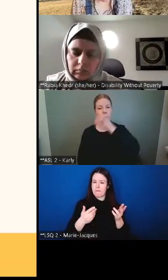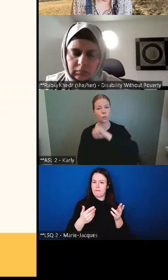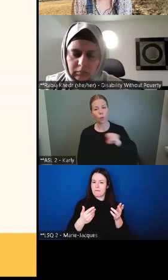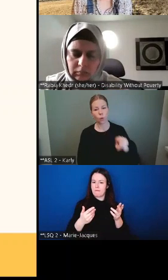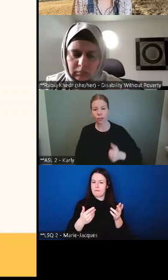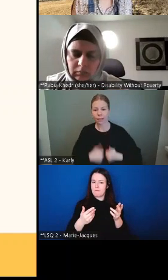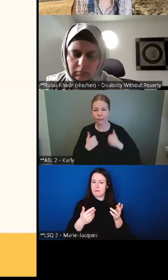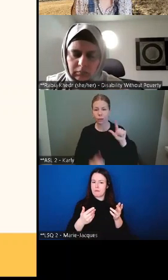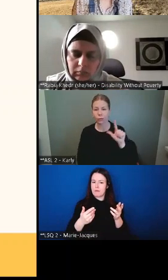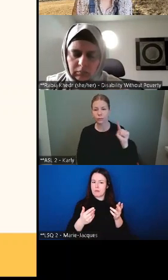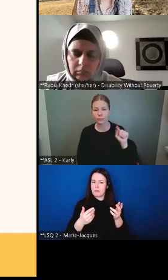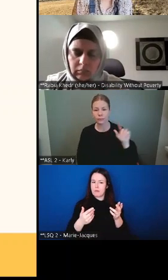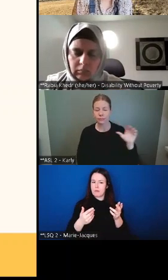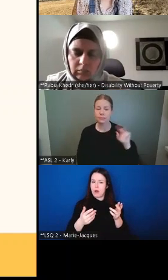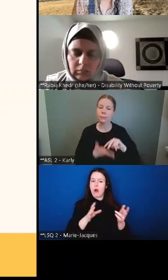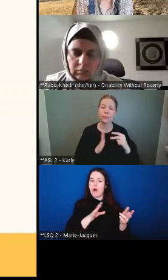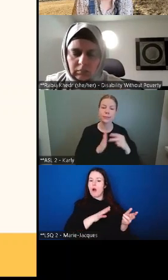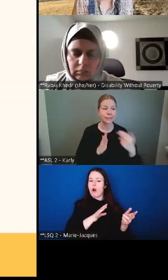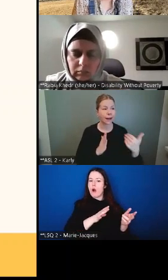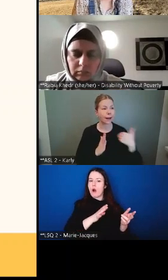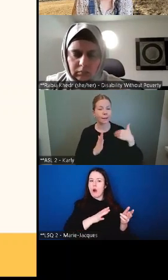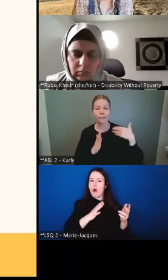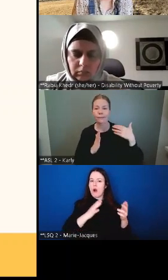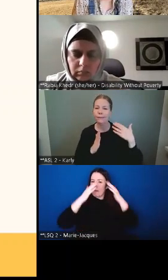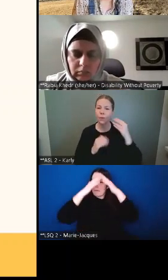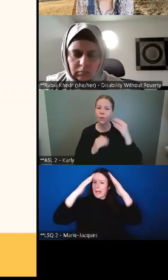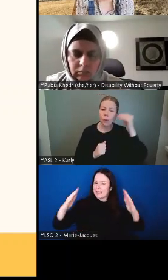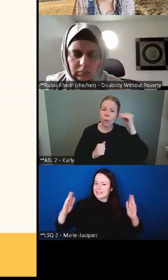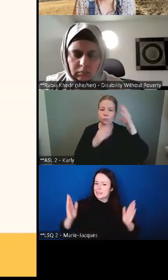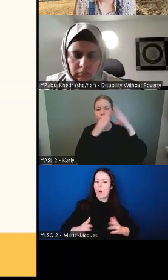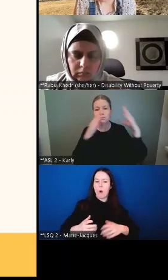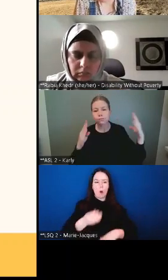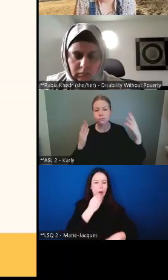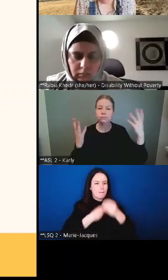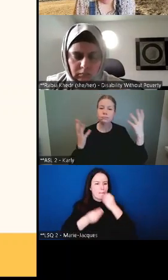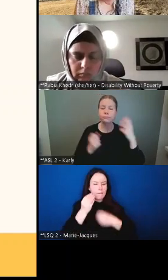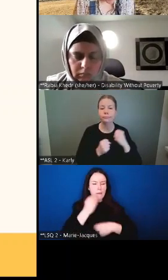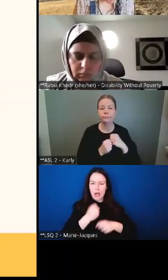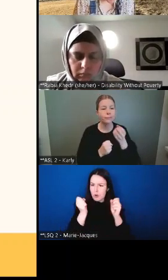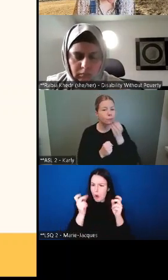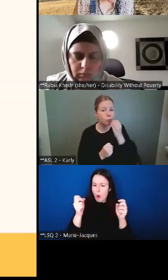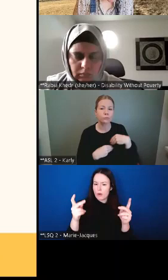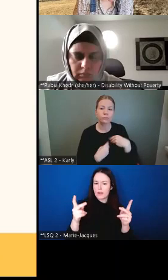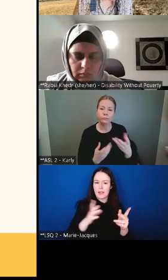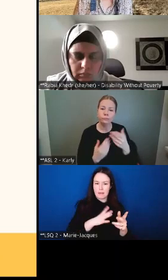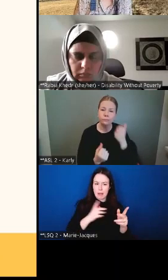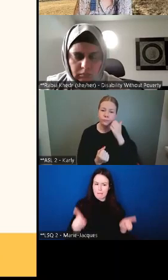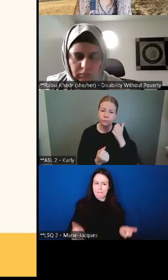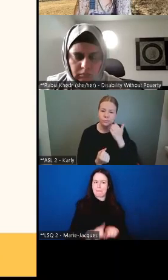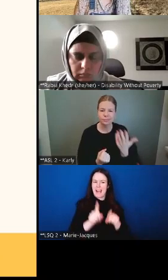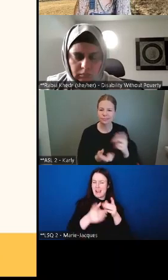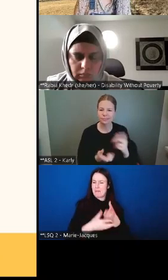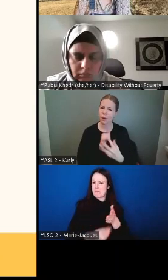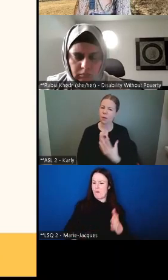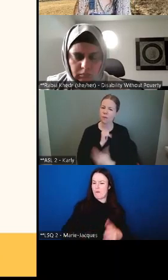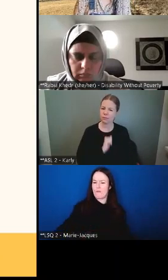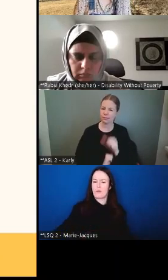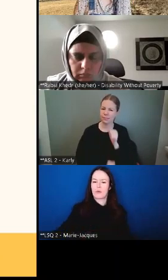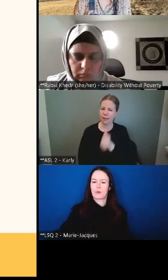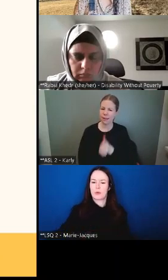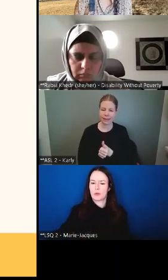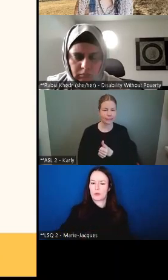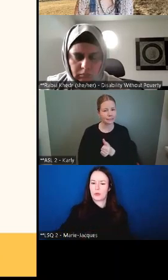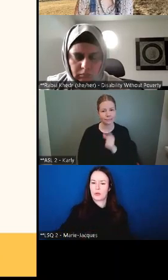during the day. It kind of presumes that, that, that they can't possibly be living in poverty, but the situations are really tough there.